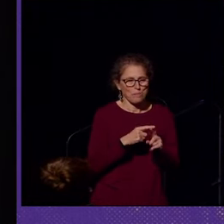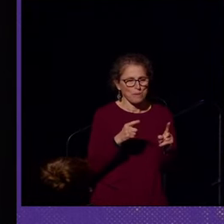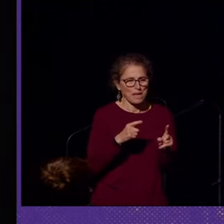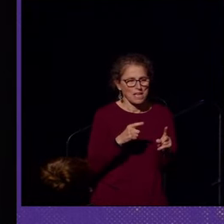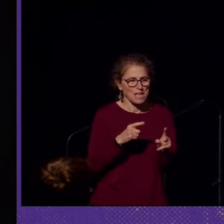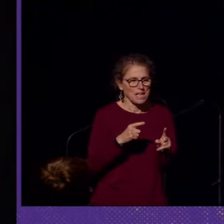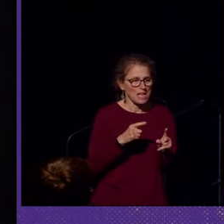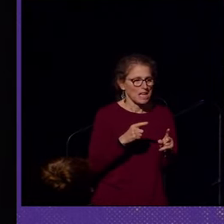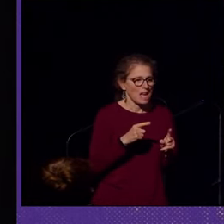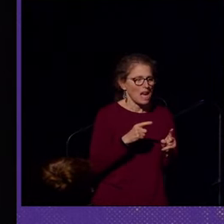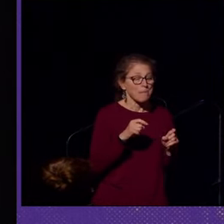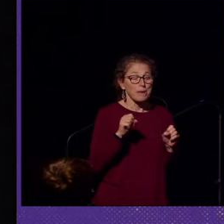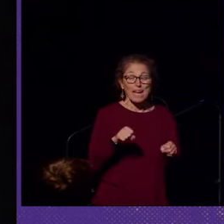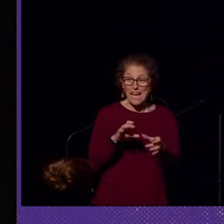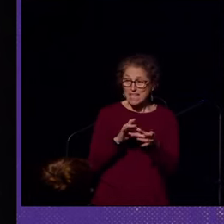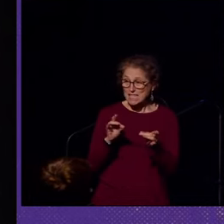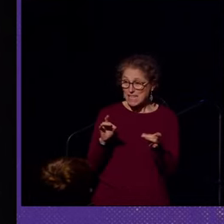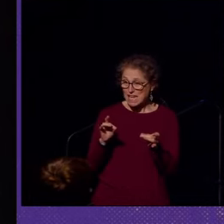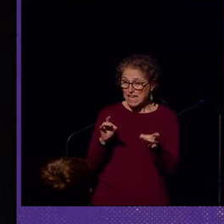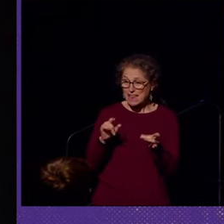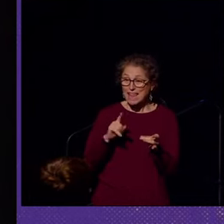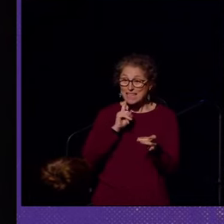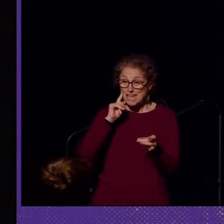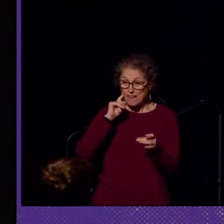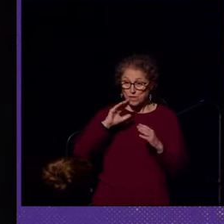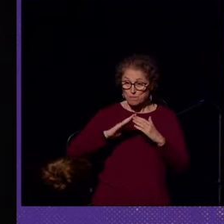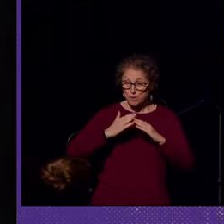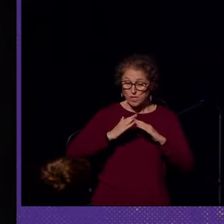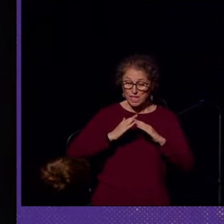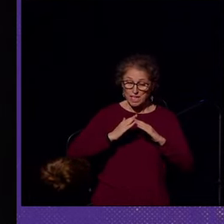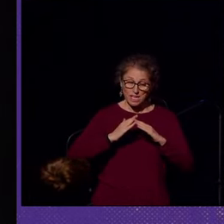a historian, I can say the deaf community